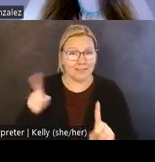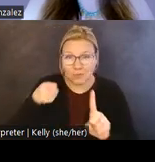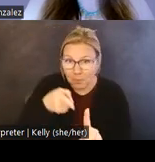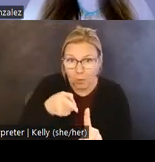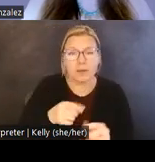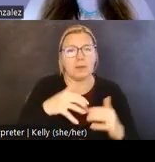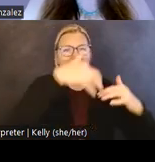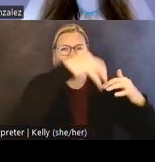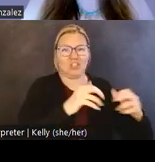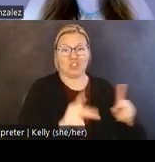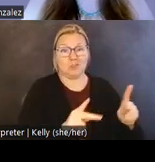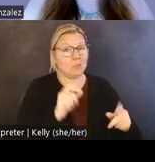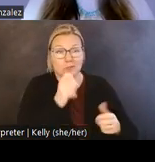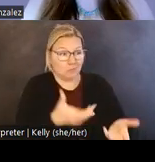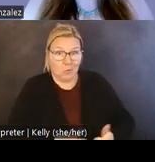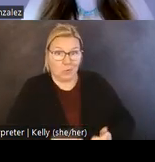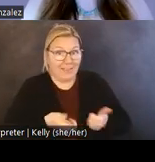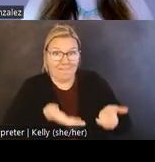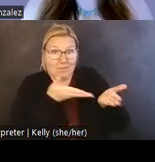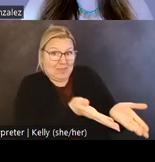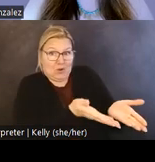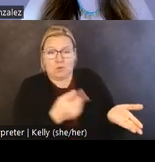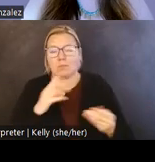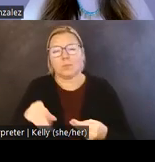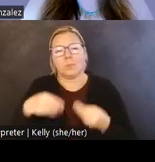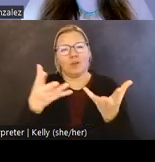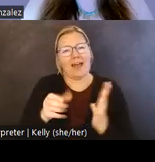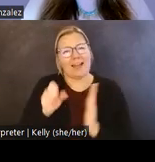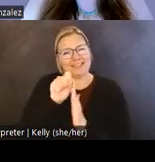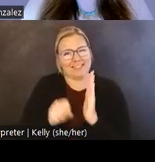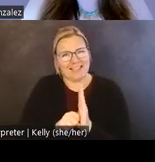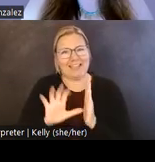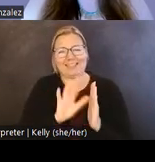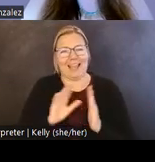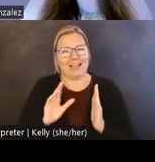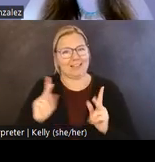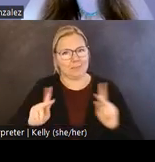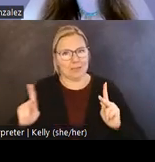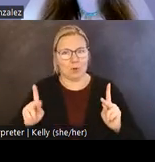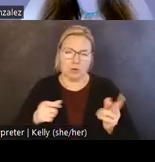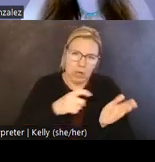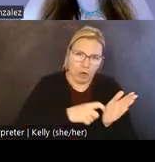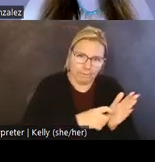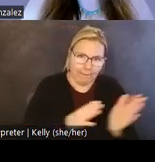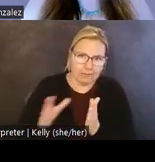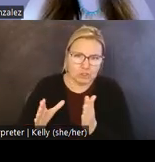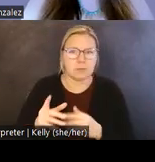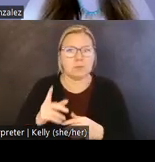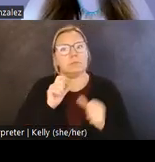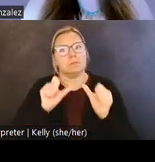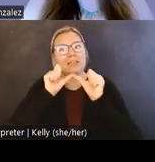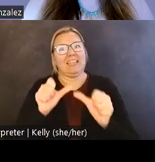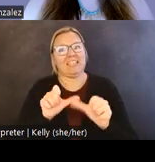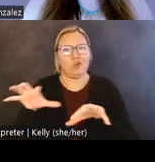peoples no longer reside in place provides the premise for the states and its agents, in this case archaeologists, continued